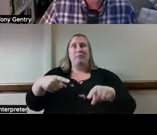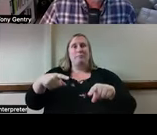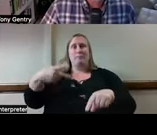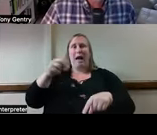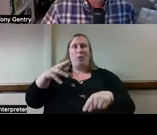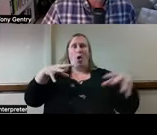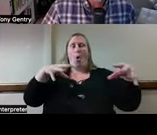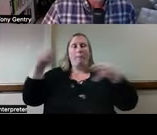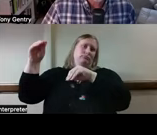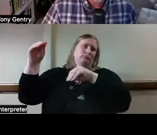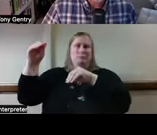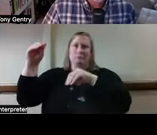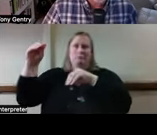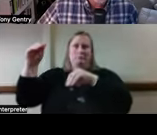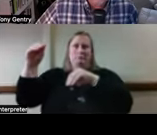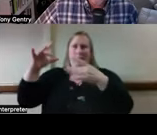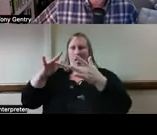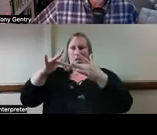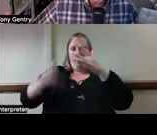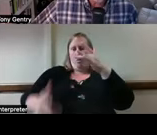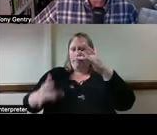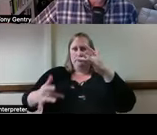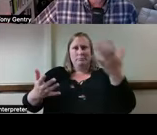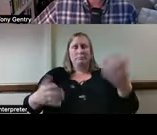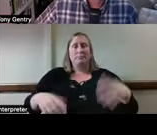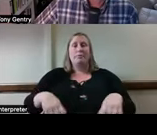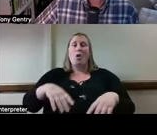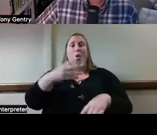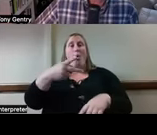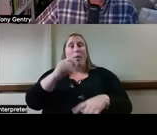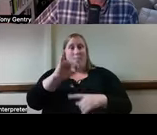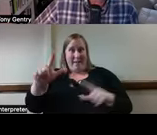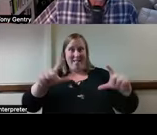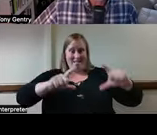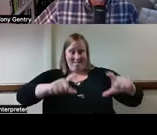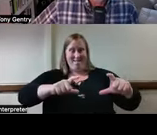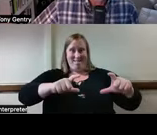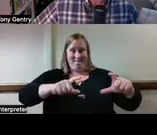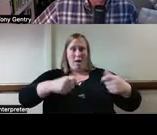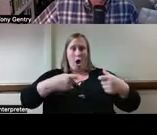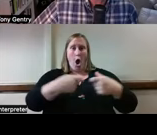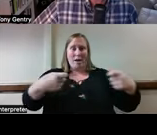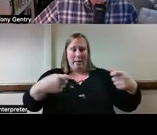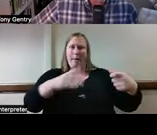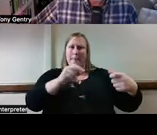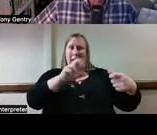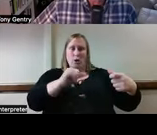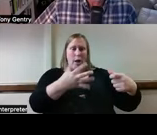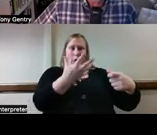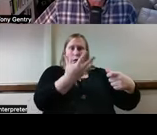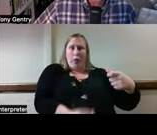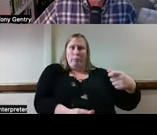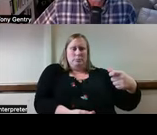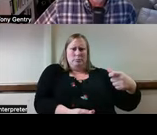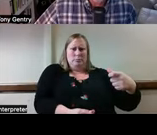out is because let's say you're using an automated pill box with that automated pill box turns off, the person's not going to be reminded